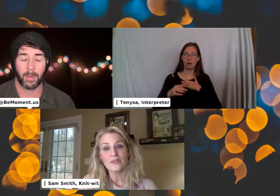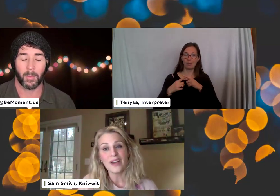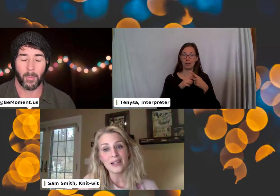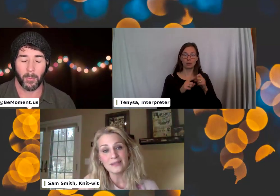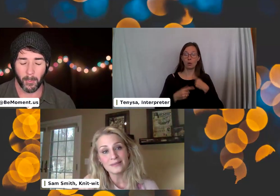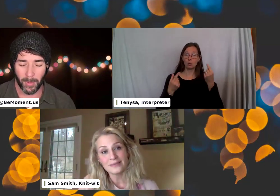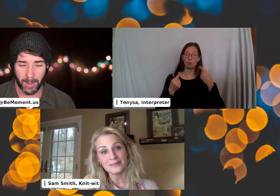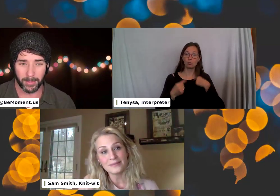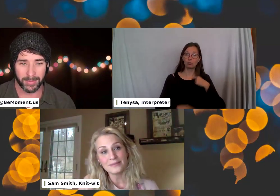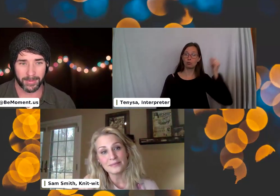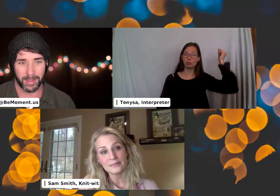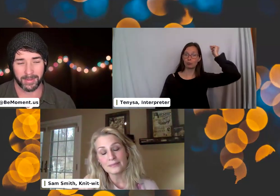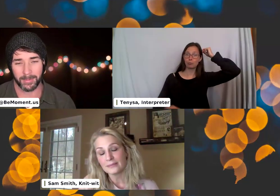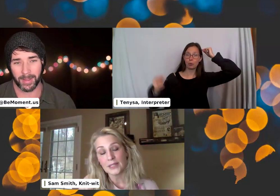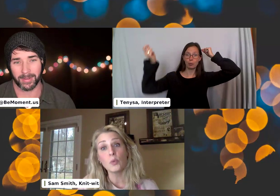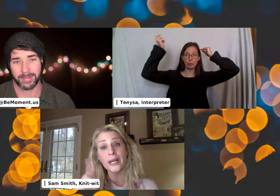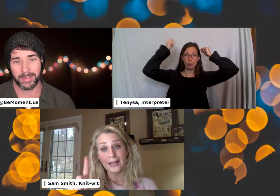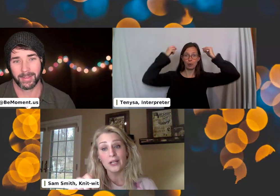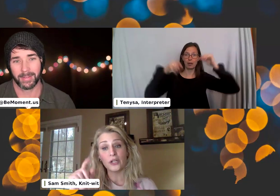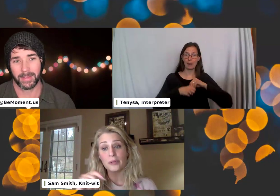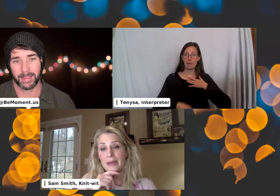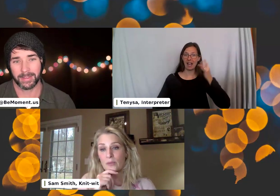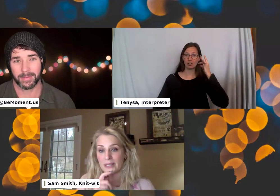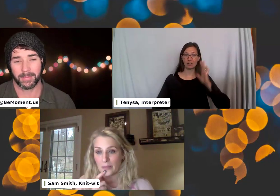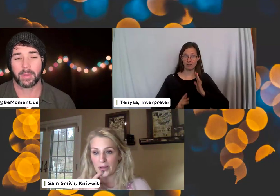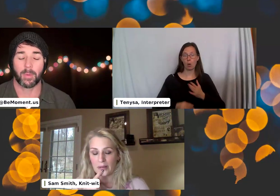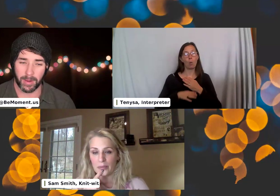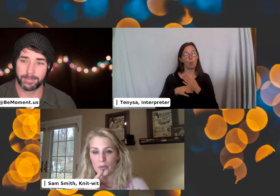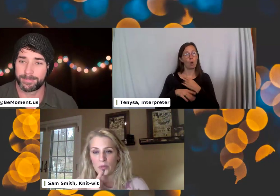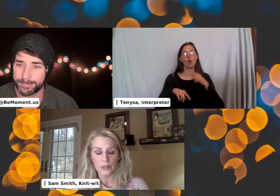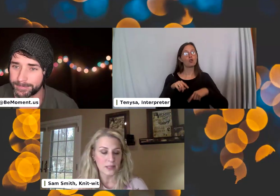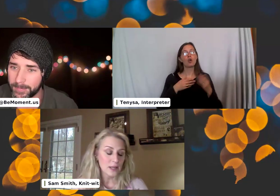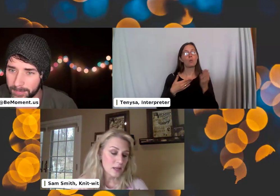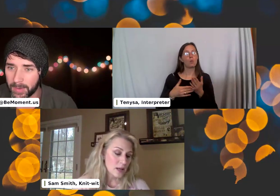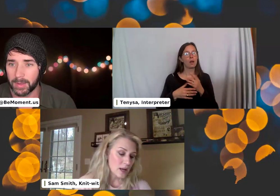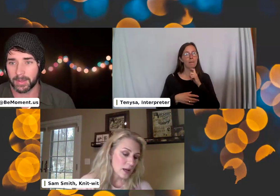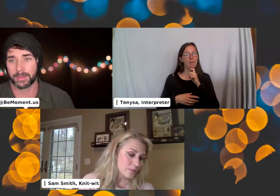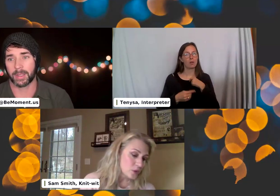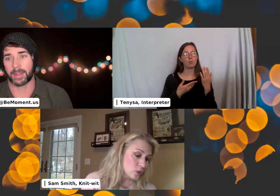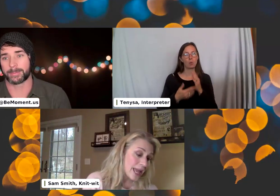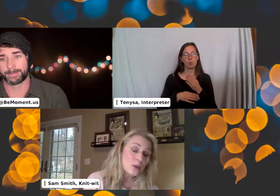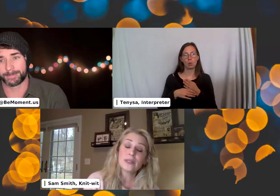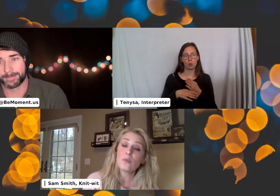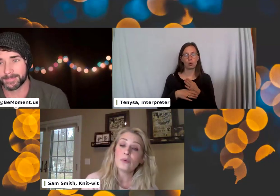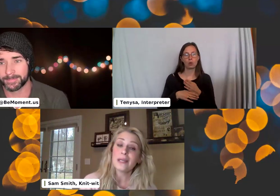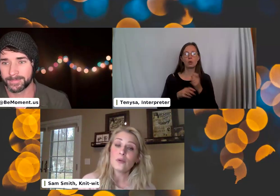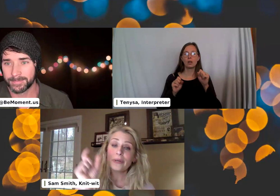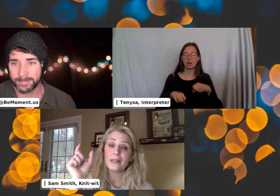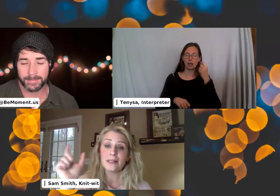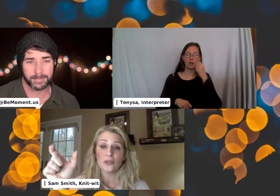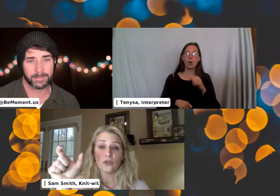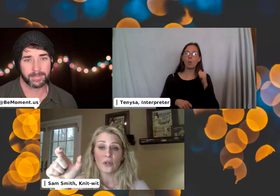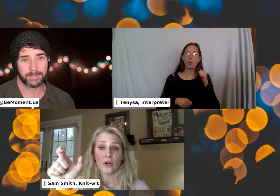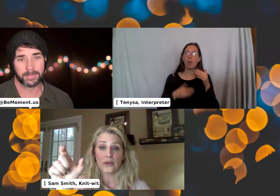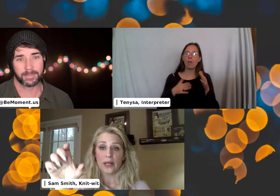And it was fine. Okay. Wow. Wooden. I couldn't bring metal ones. I brought, I brought wood ones. Um, you can, what they won't let you